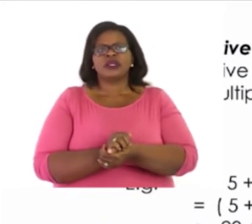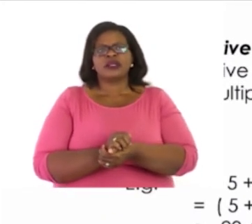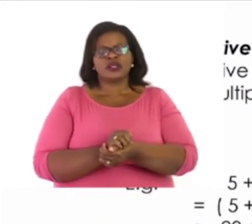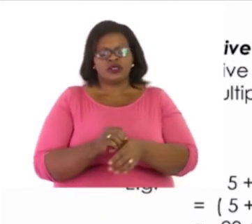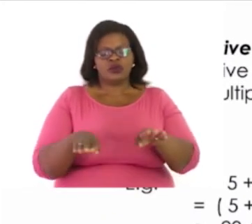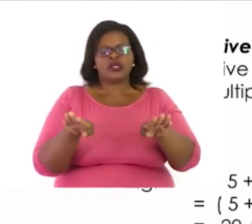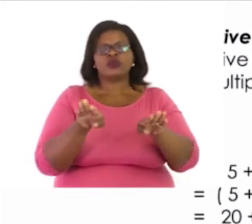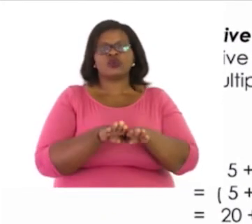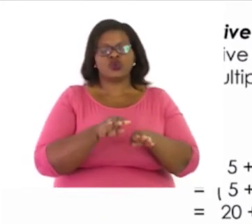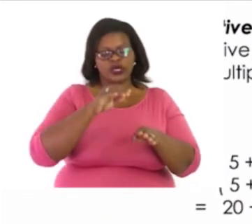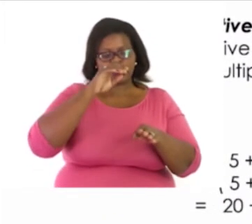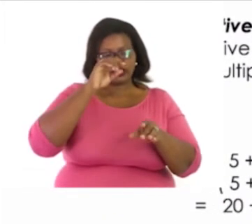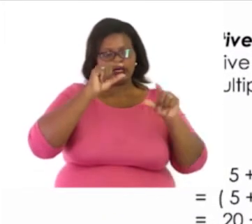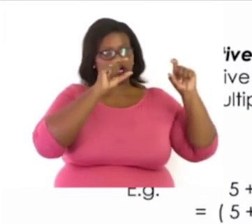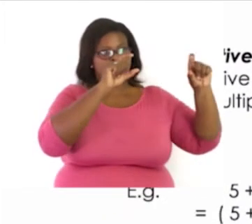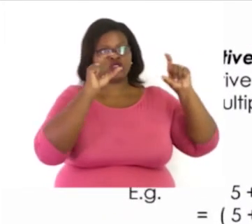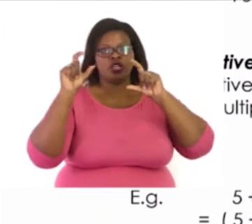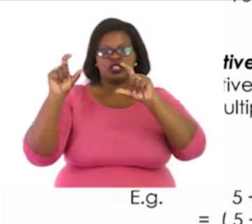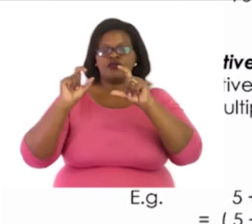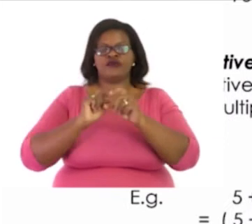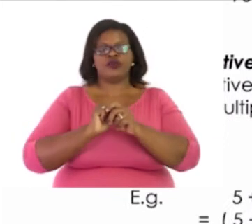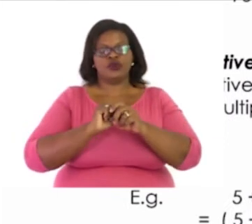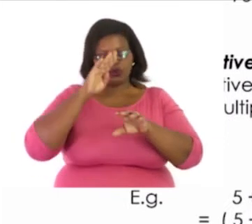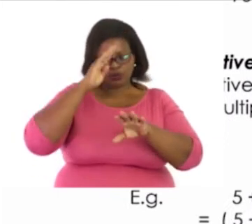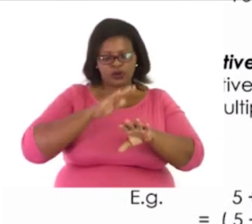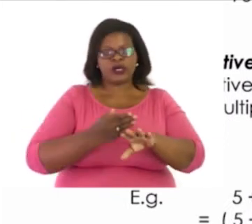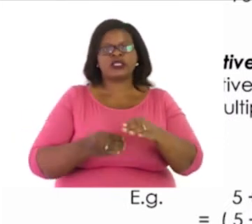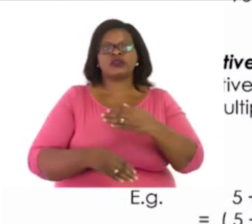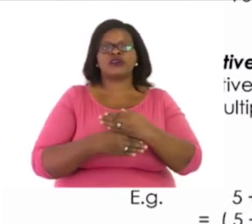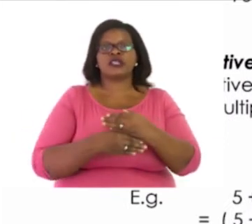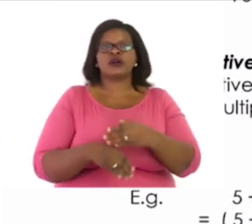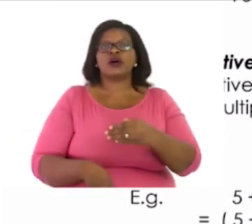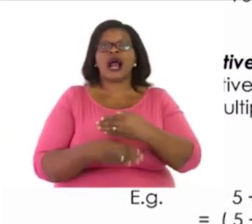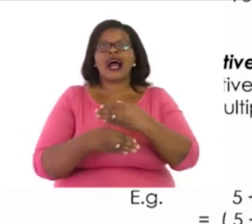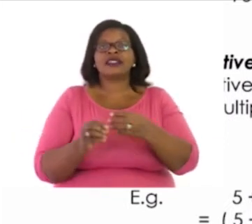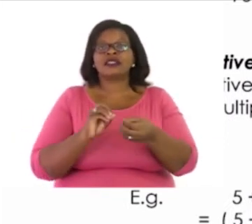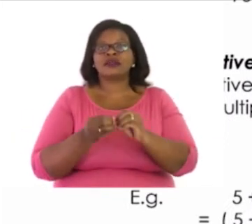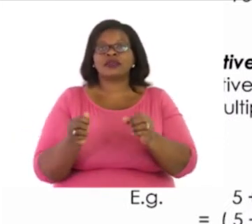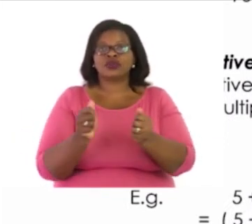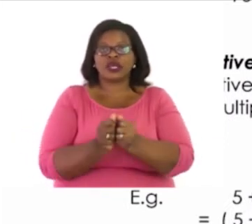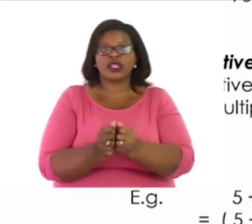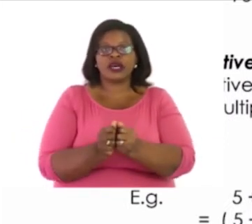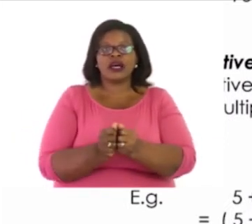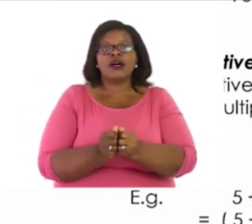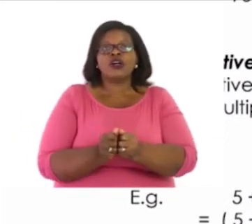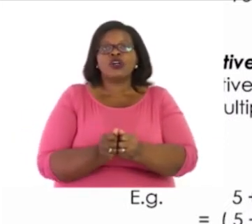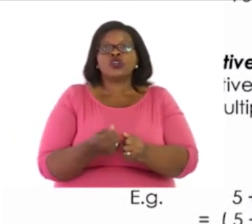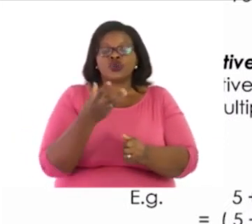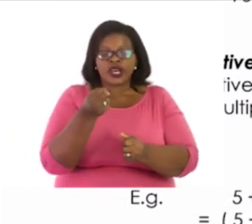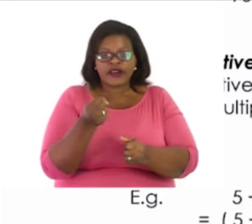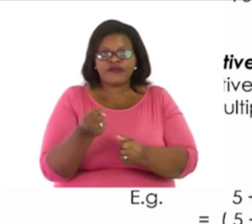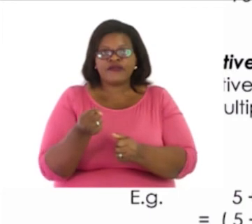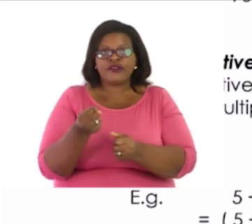of addition, we add numbers together to form either a multiple of 10, 100,